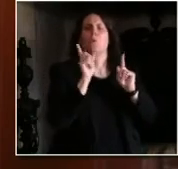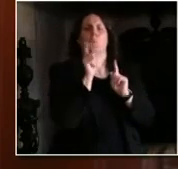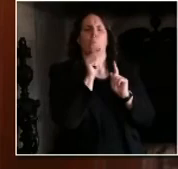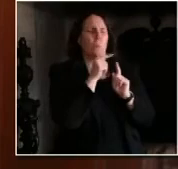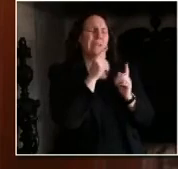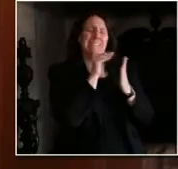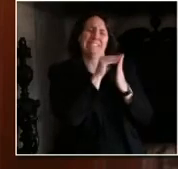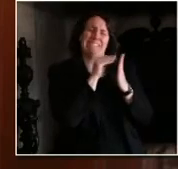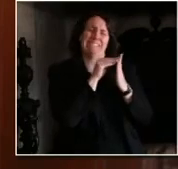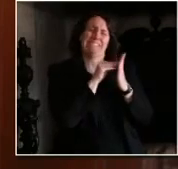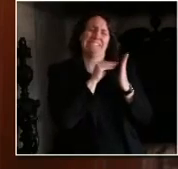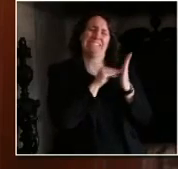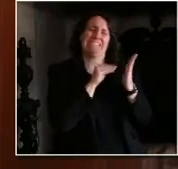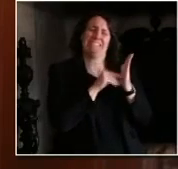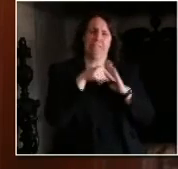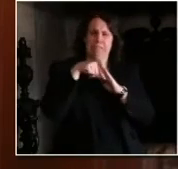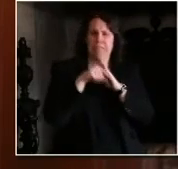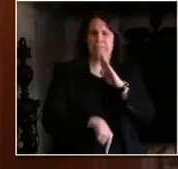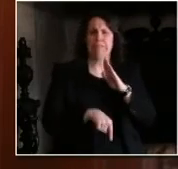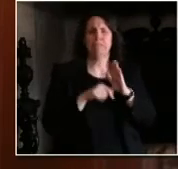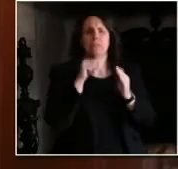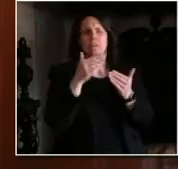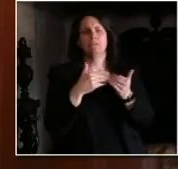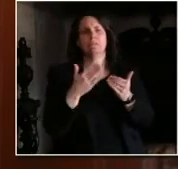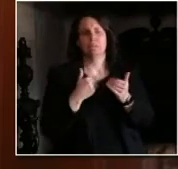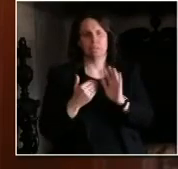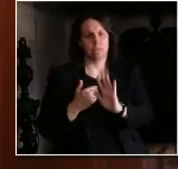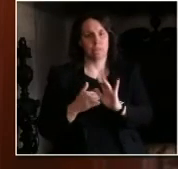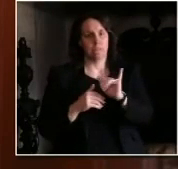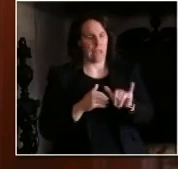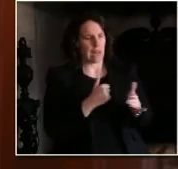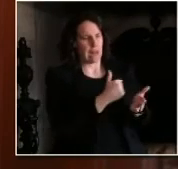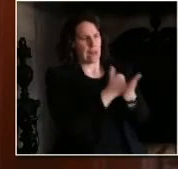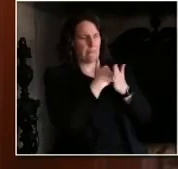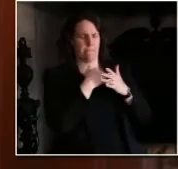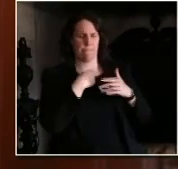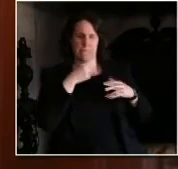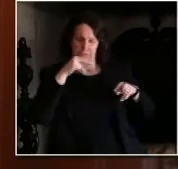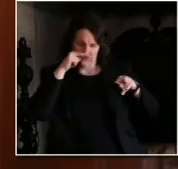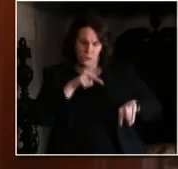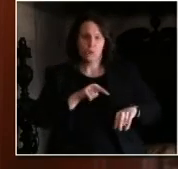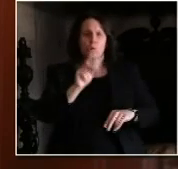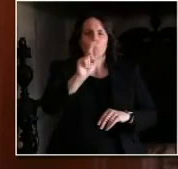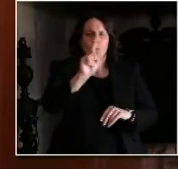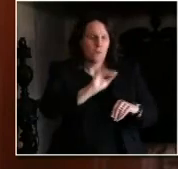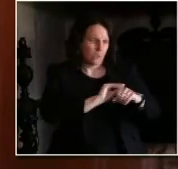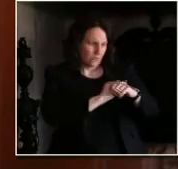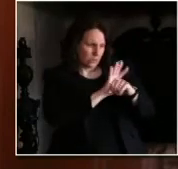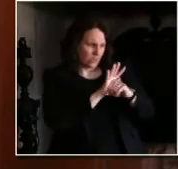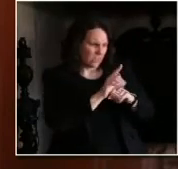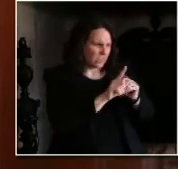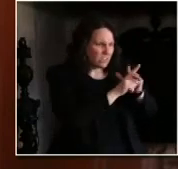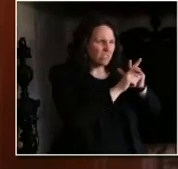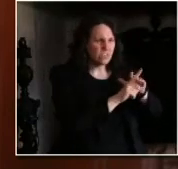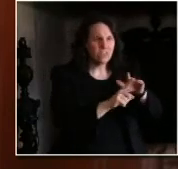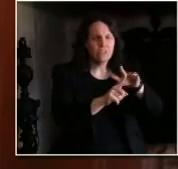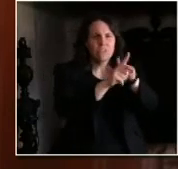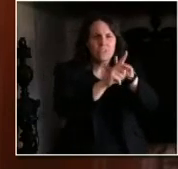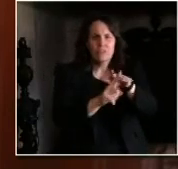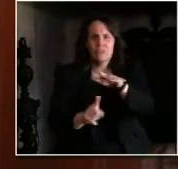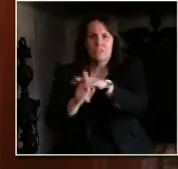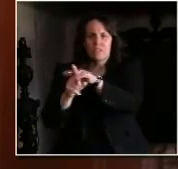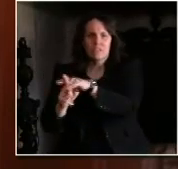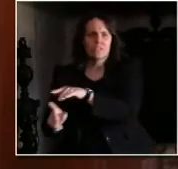our economy when the science tells us the time is right. These major components, more tests, more PPE,